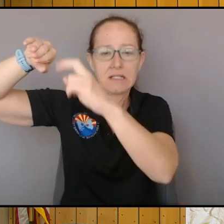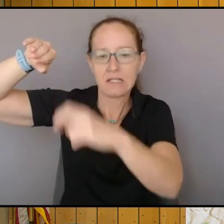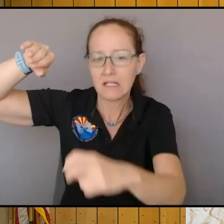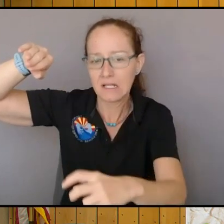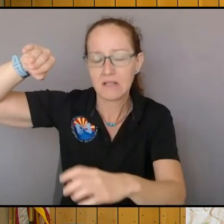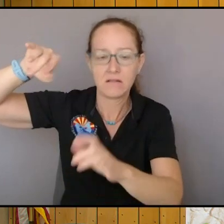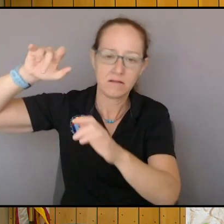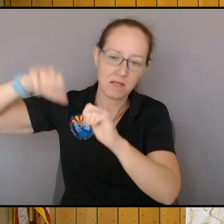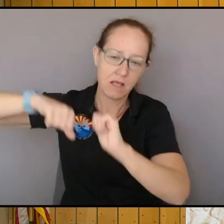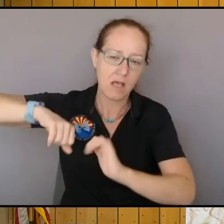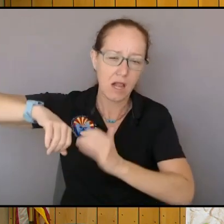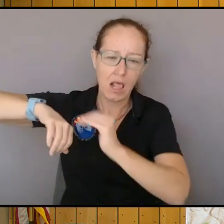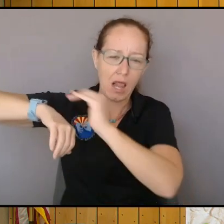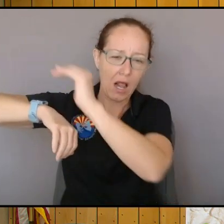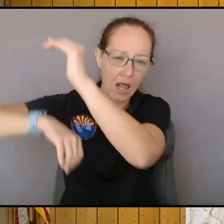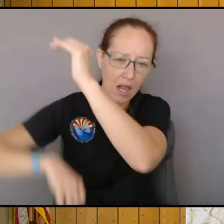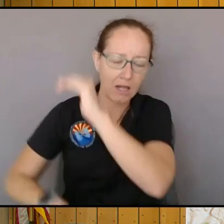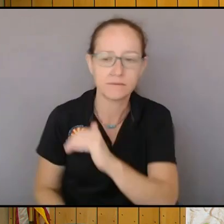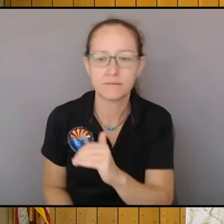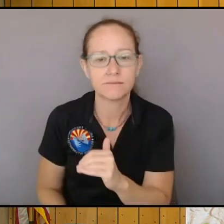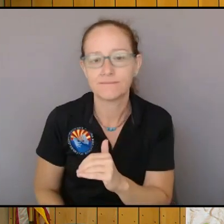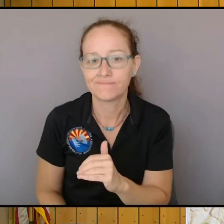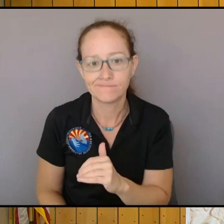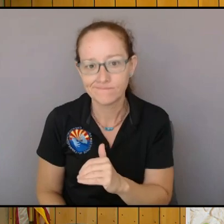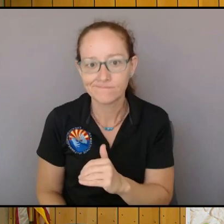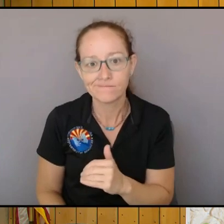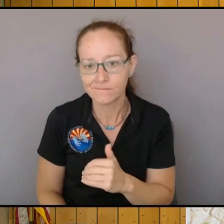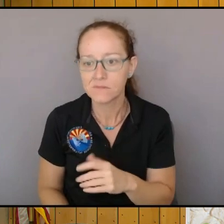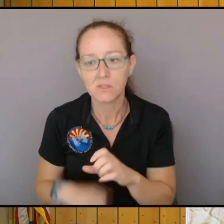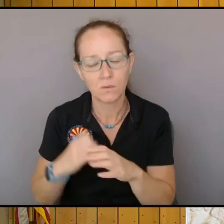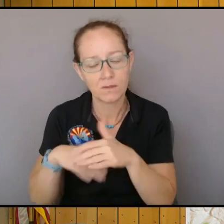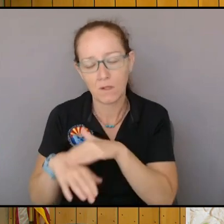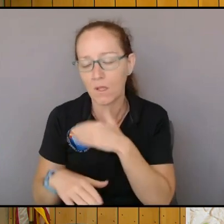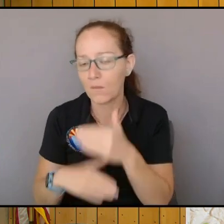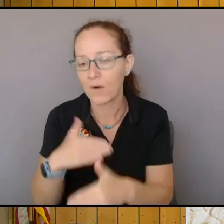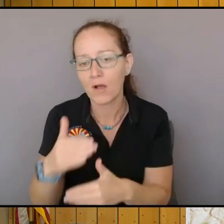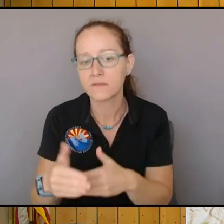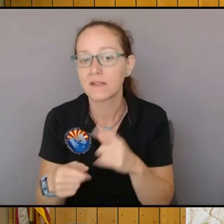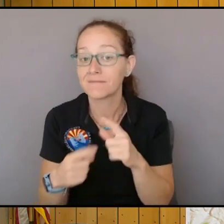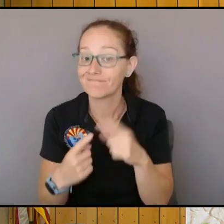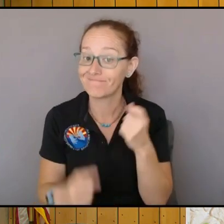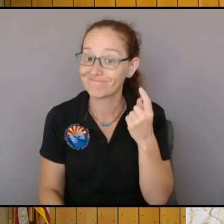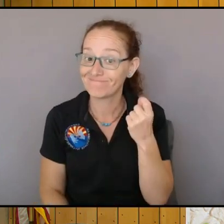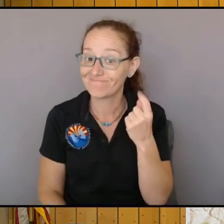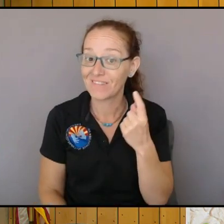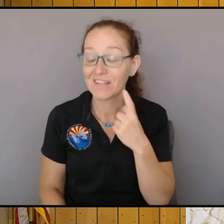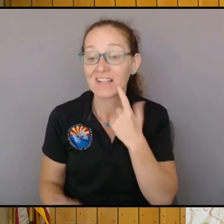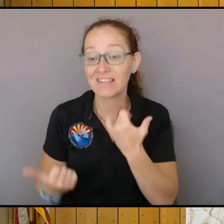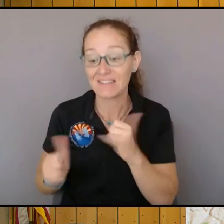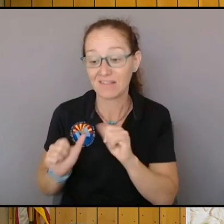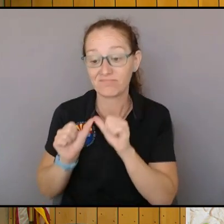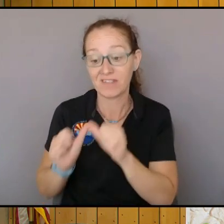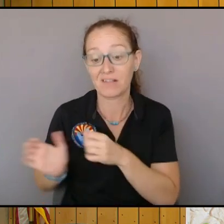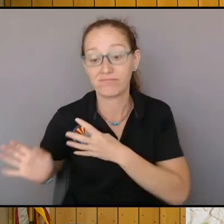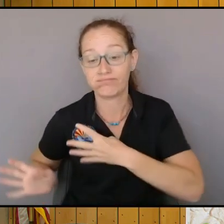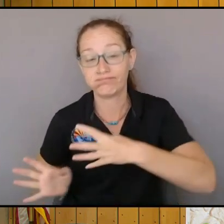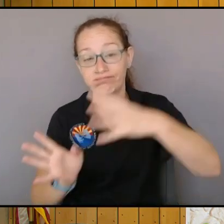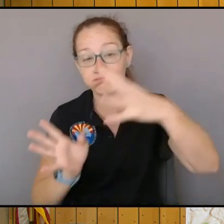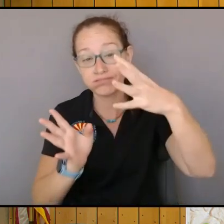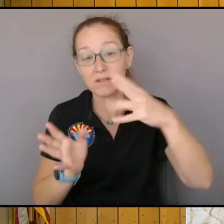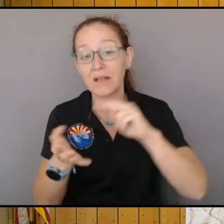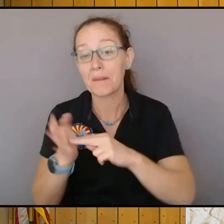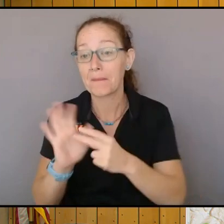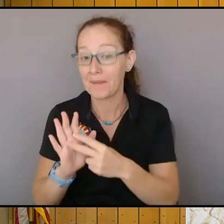but until they get those spots strong southwest winds still present the risk of that fire moving this way and then continuing over